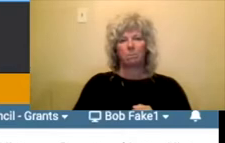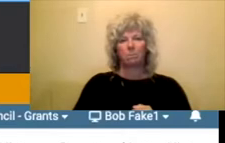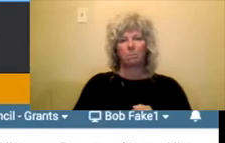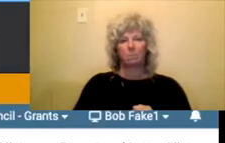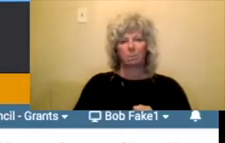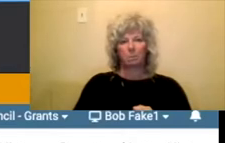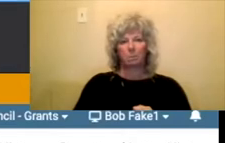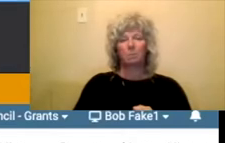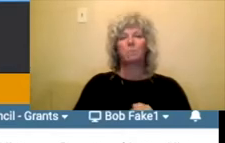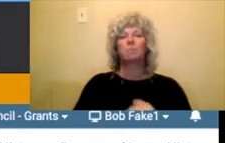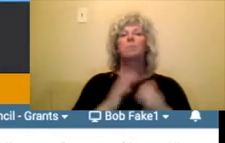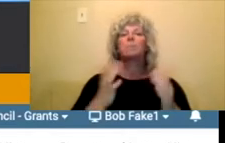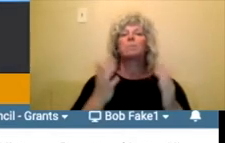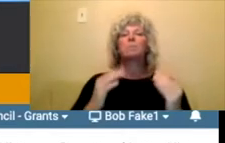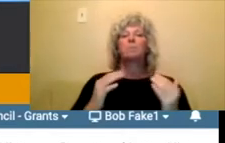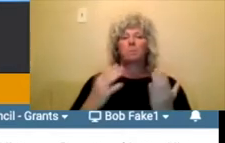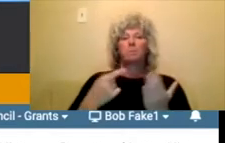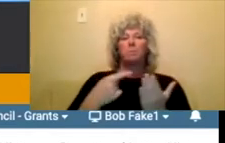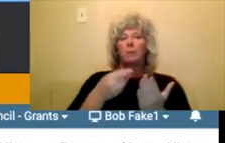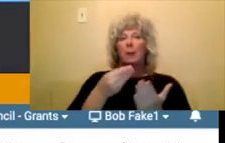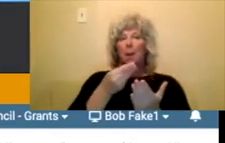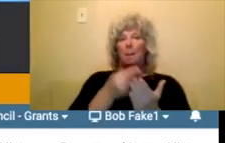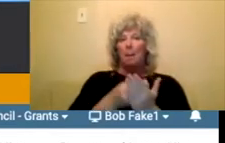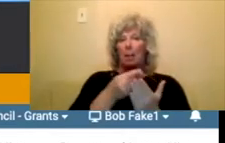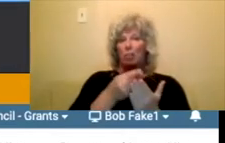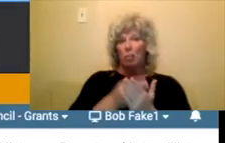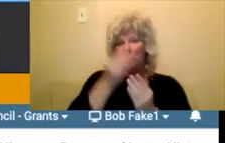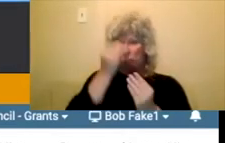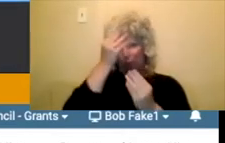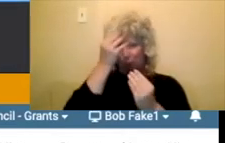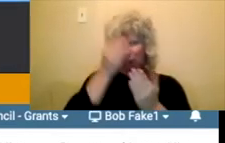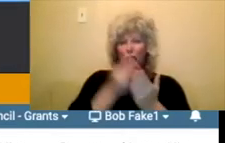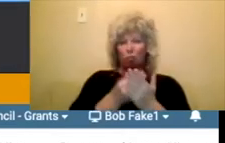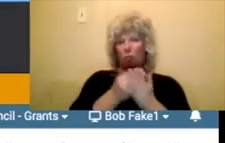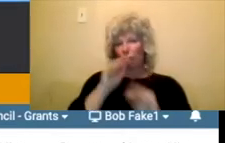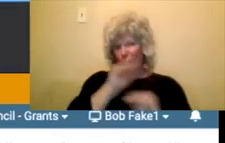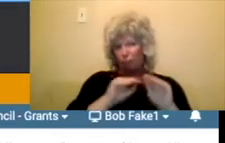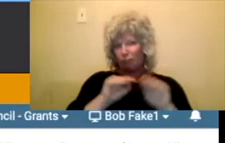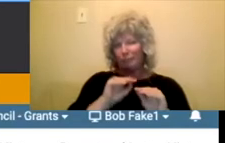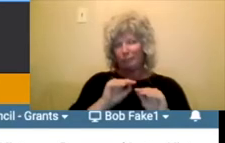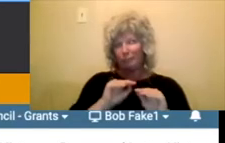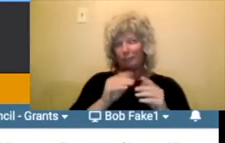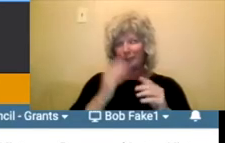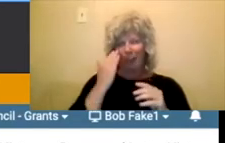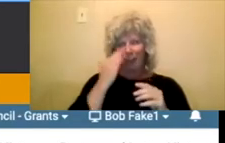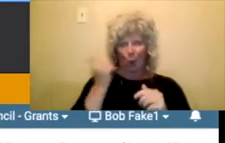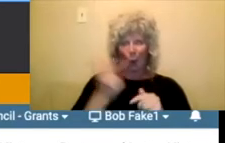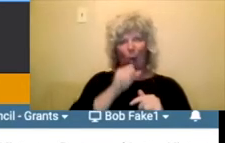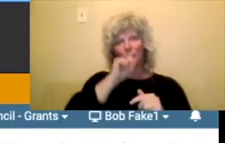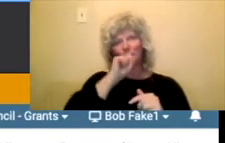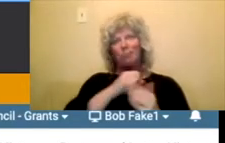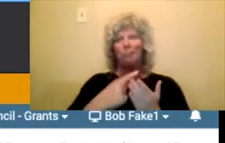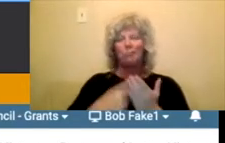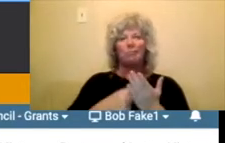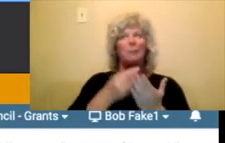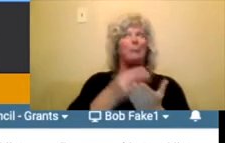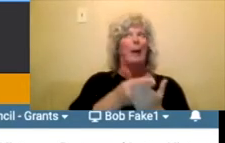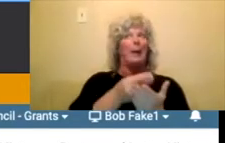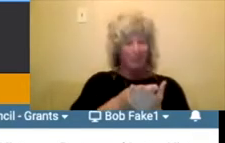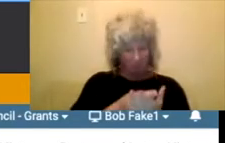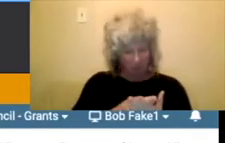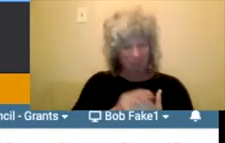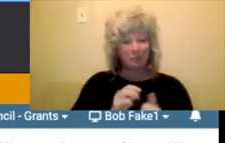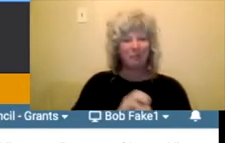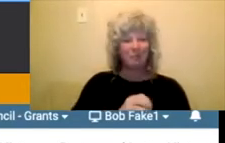and budget information. So everyone's favorite part, uh, you have this handy little